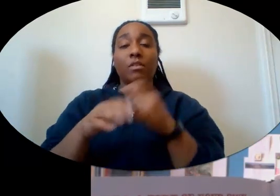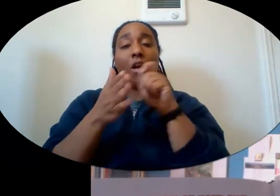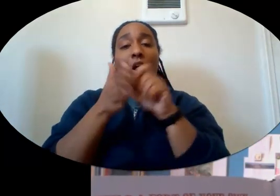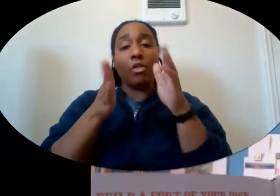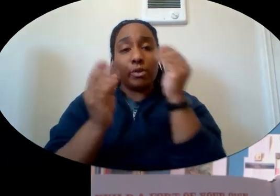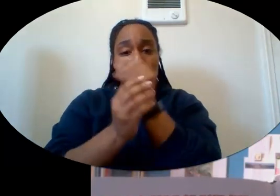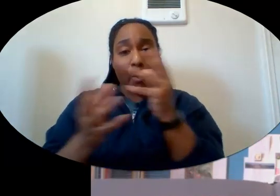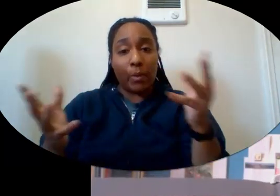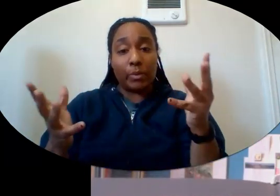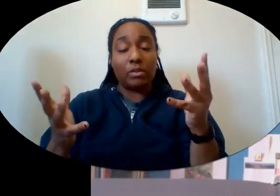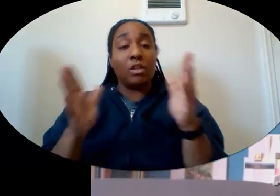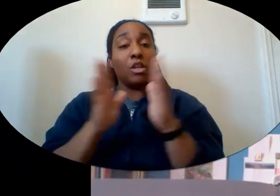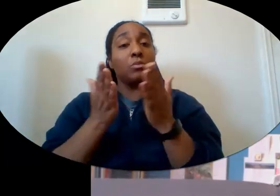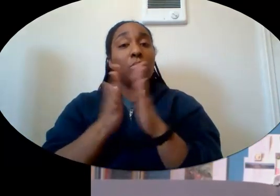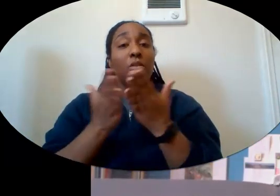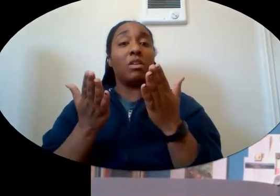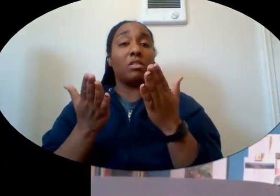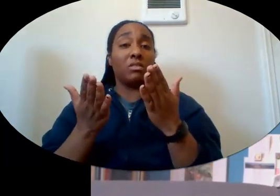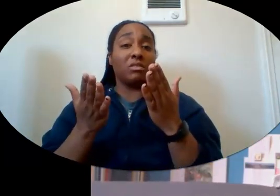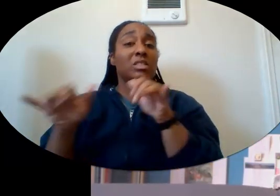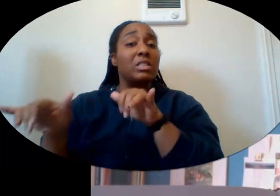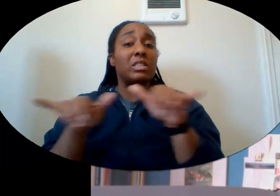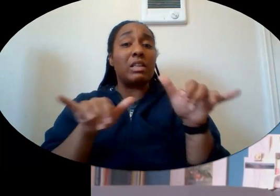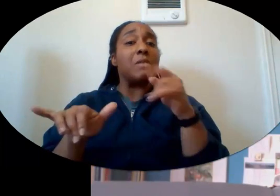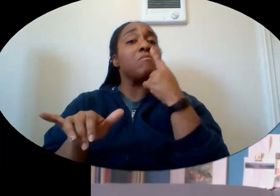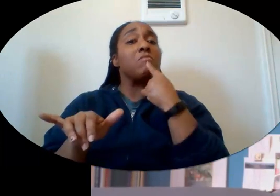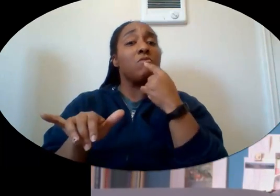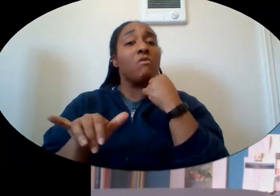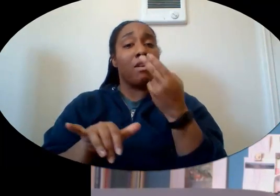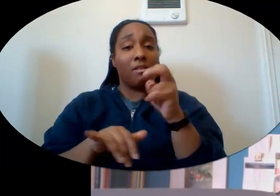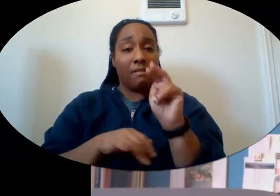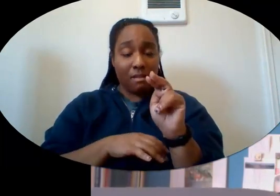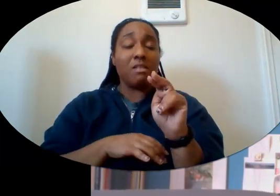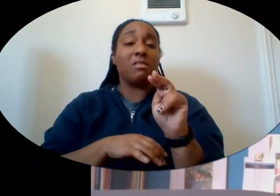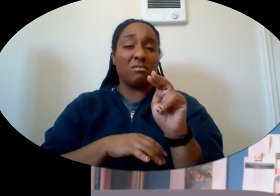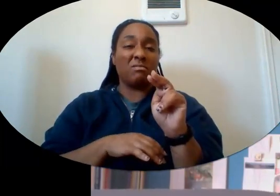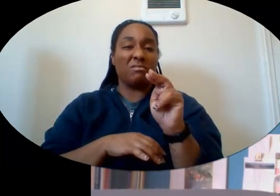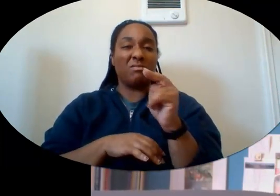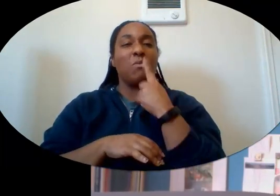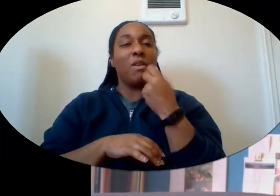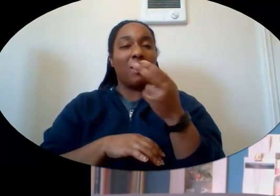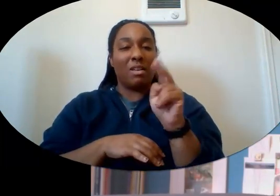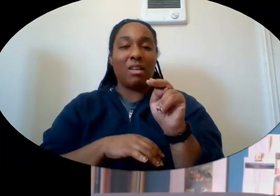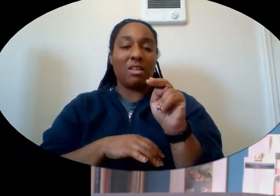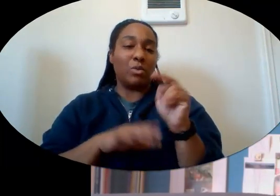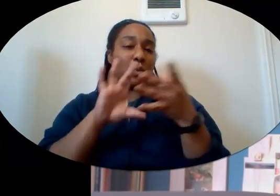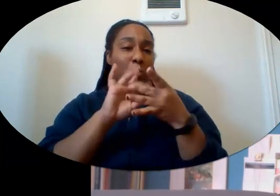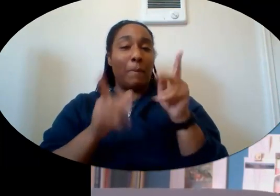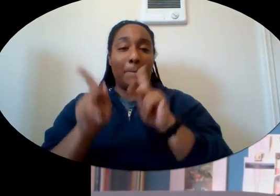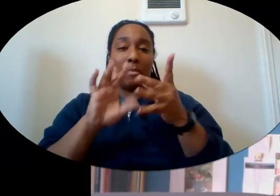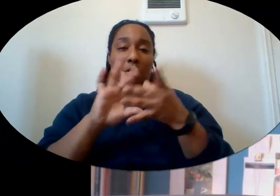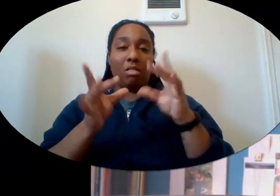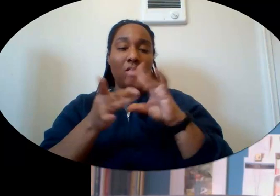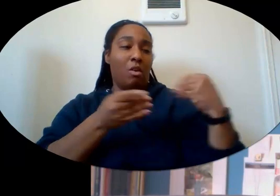explains this book is a lot like the story The Little Red Hen. The Little Red Hen is a folktale, which means people have told it for